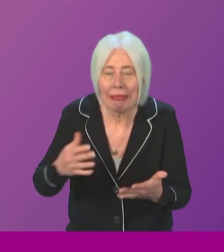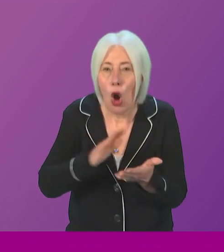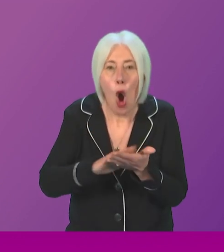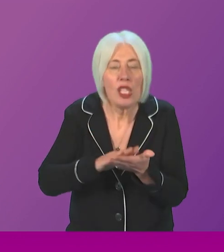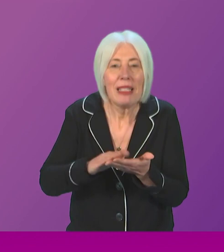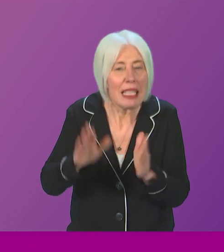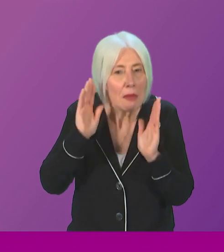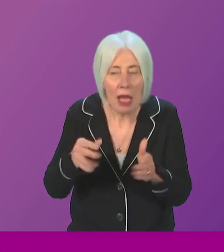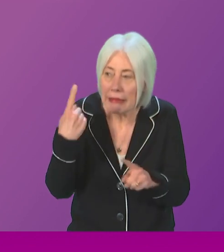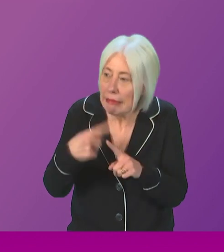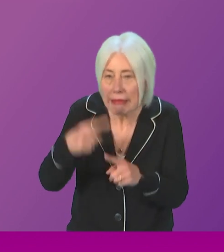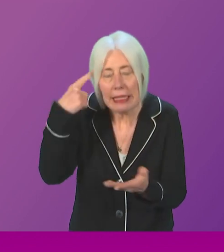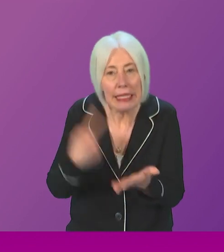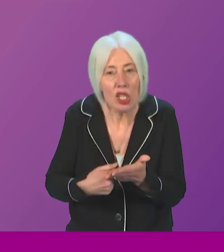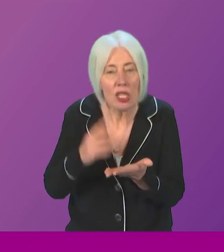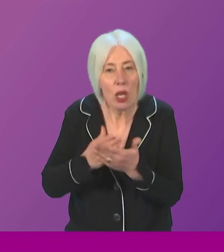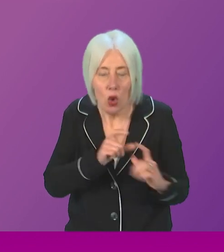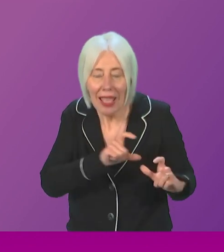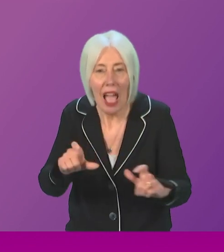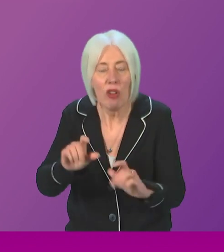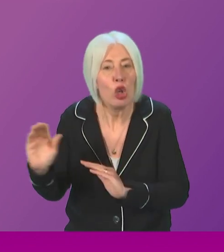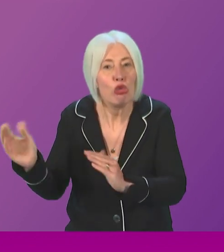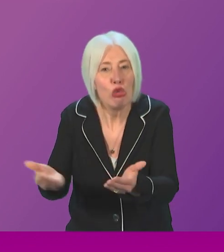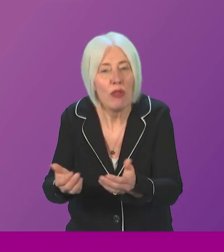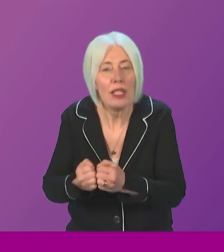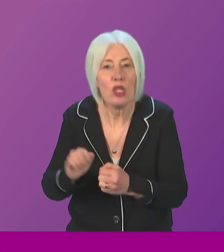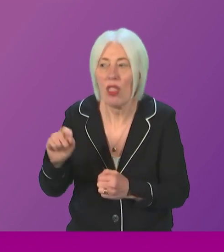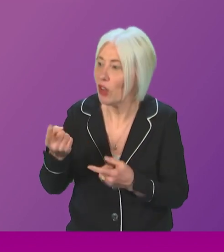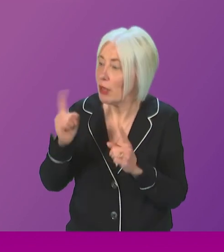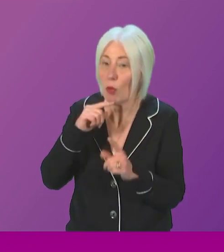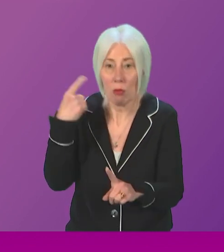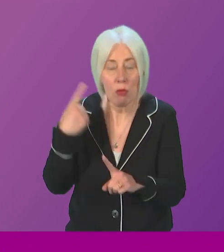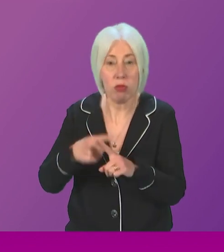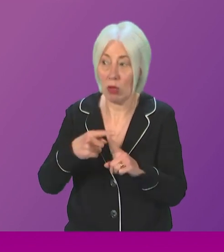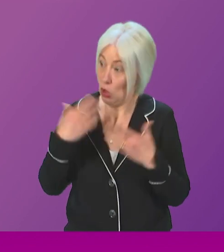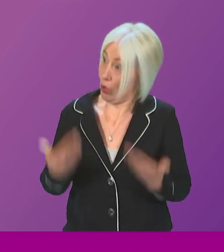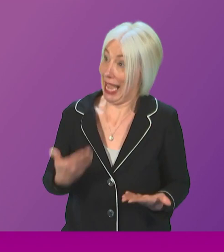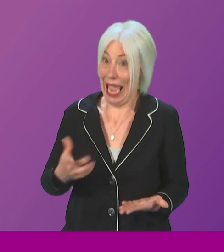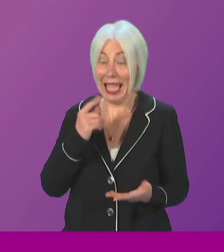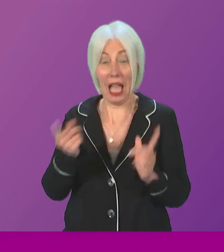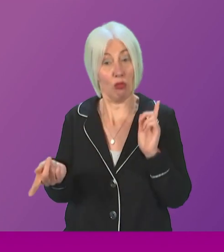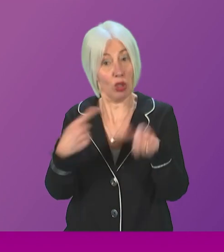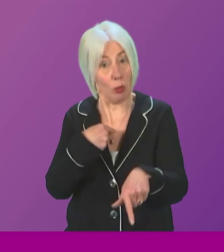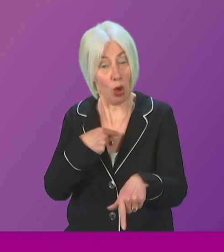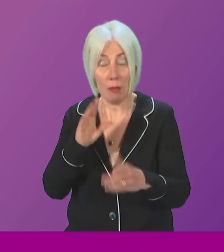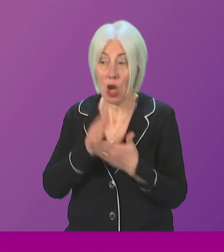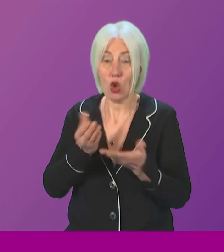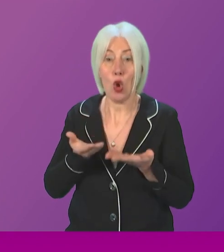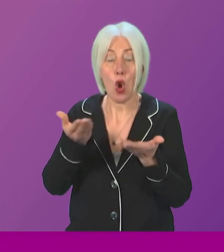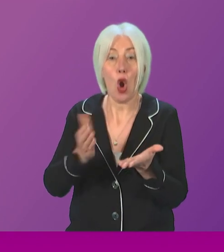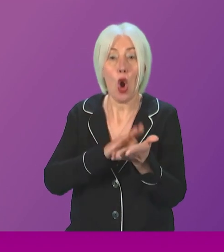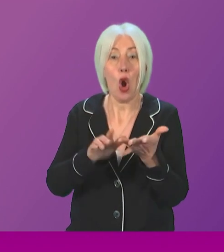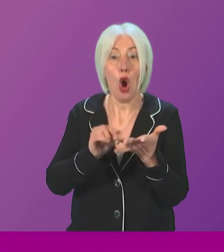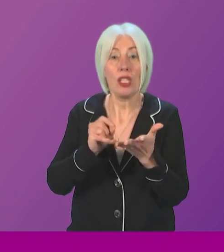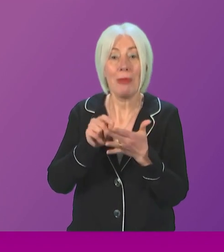in order to sustain their services. So will the First Minister act swiftly – indeed, today – and provide hospices with the